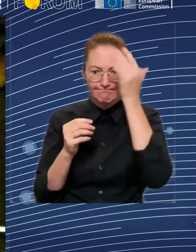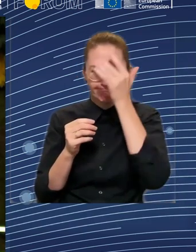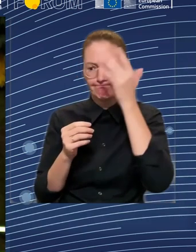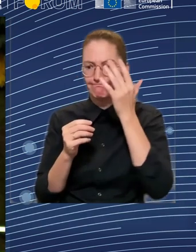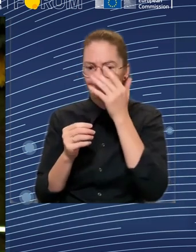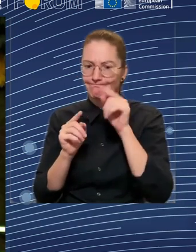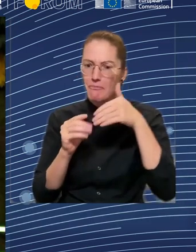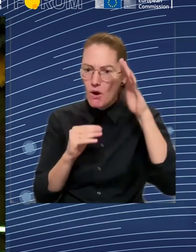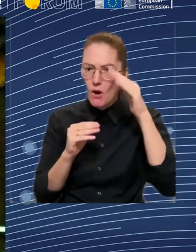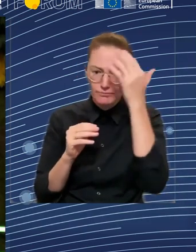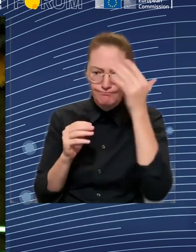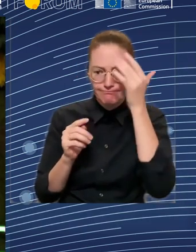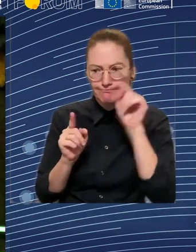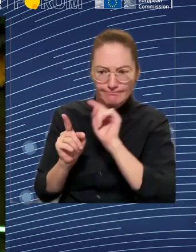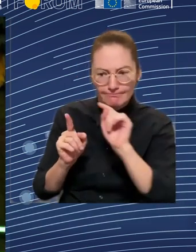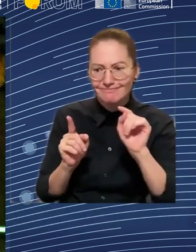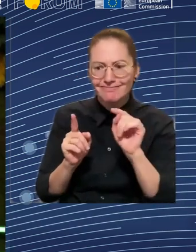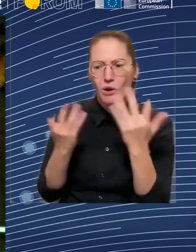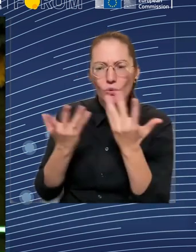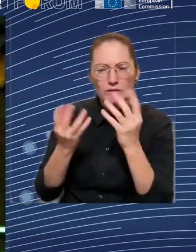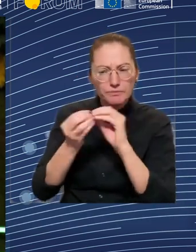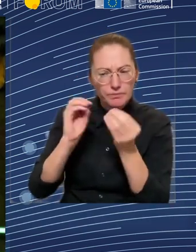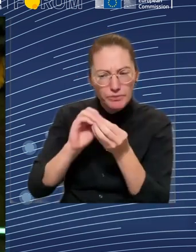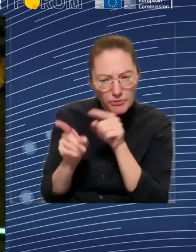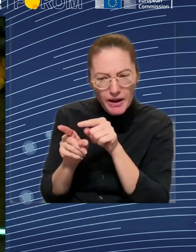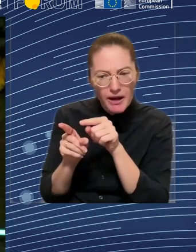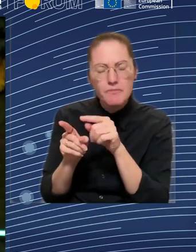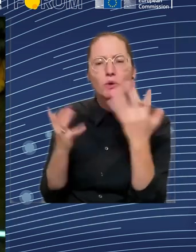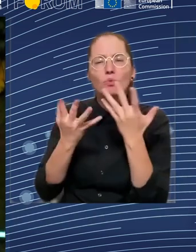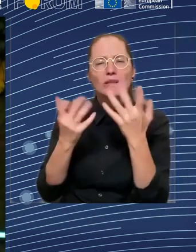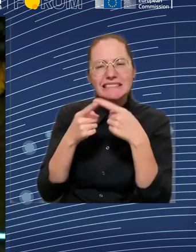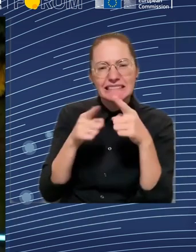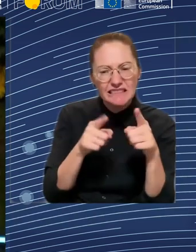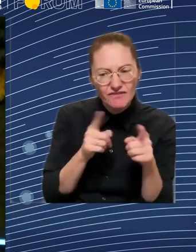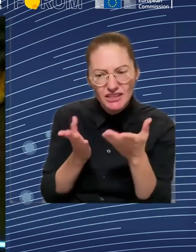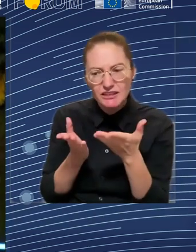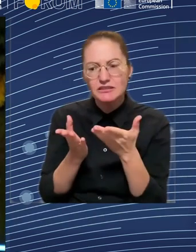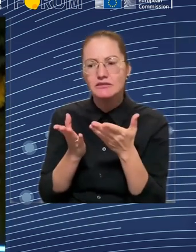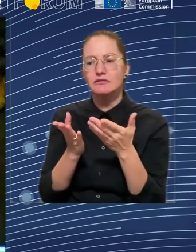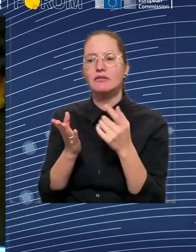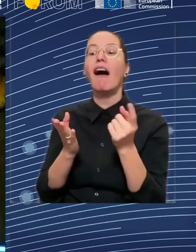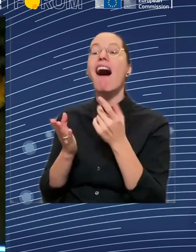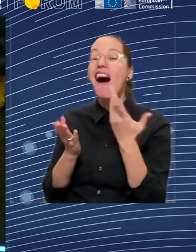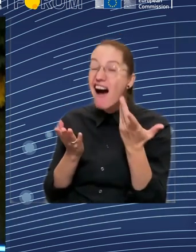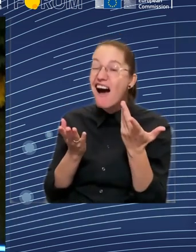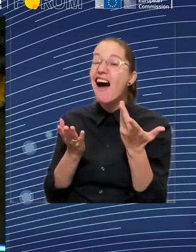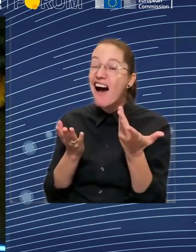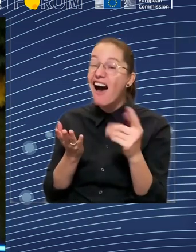Any more questions in the room? Do I see any more hands going up? Yes, just down here.